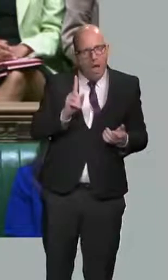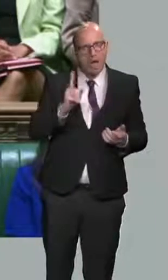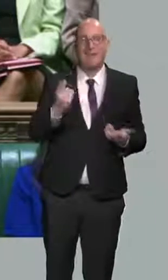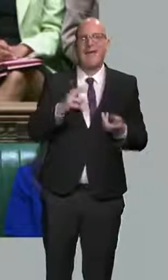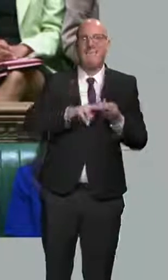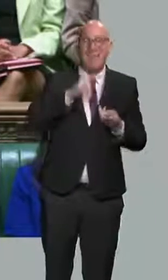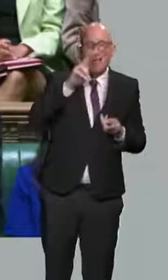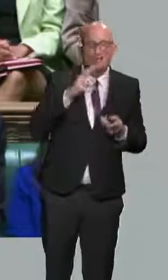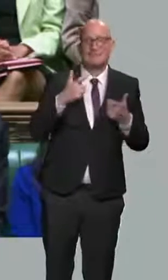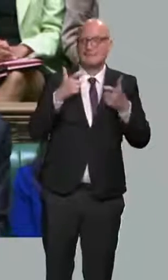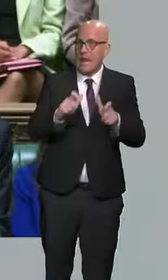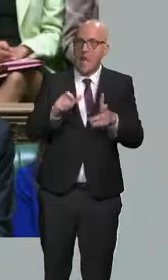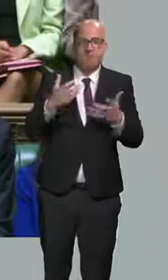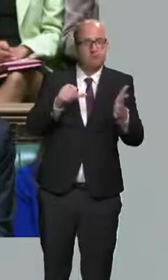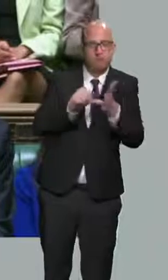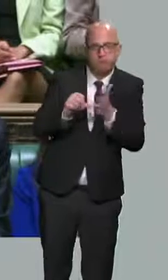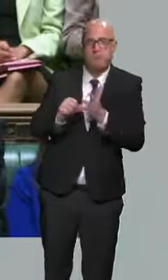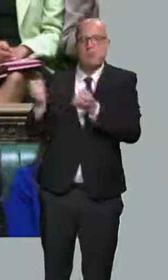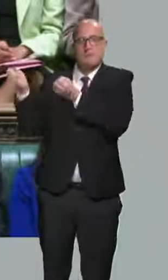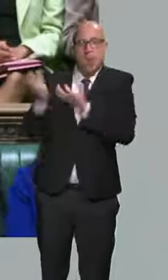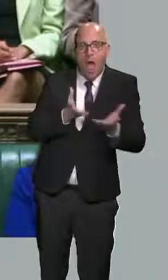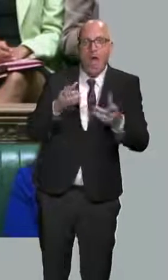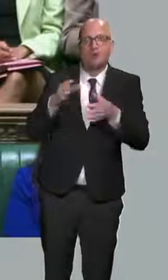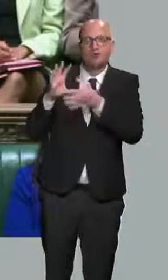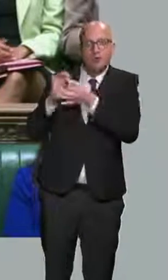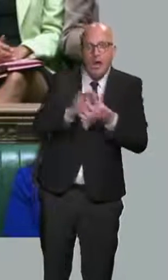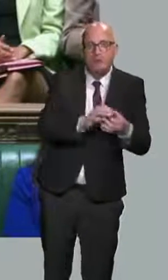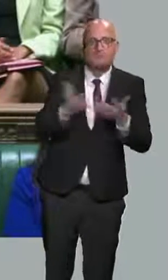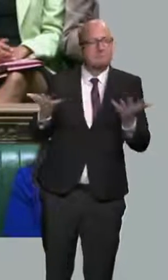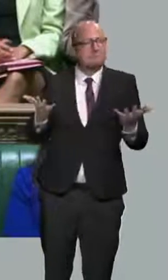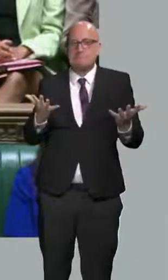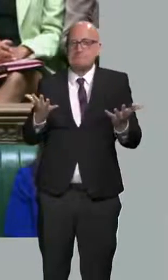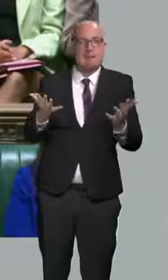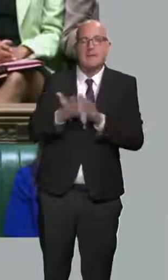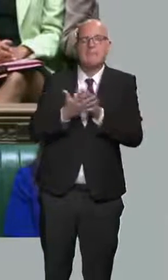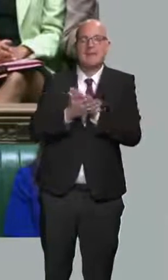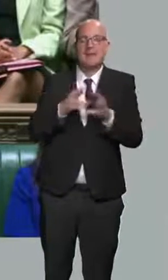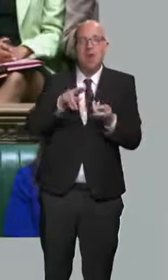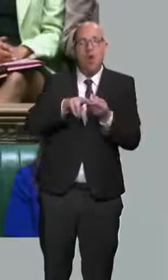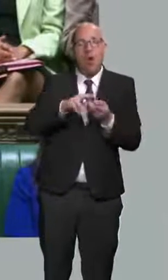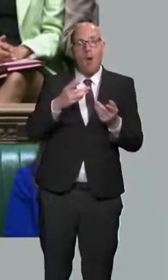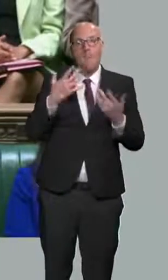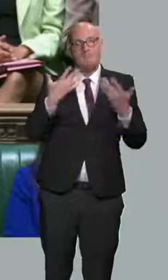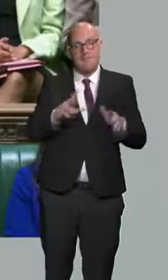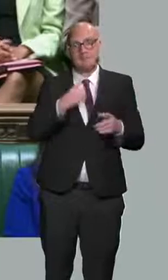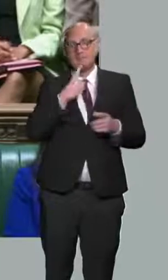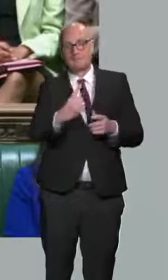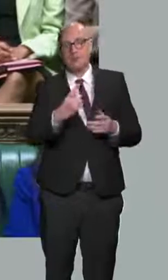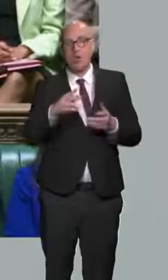continuing supply chain pressures, means the OBR now forecasts growth this year of 3.8 per cent.